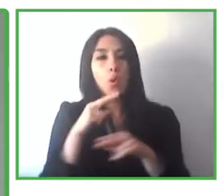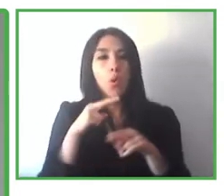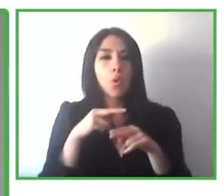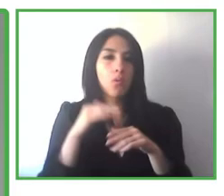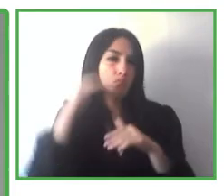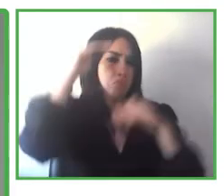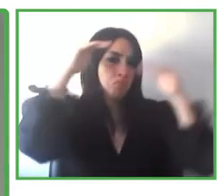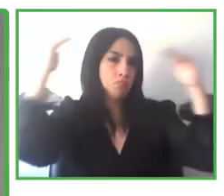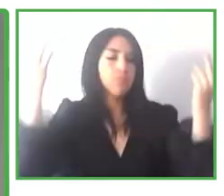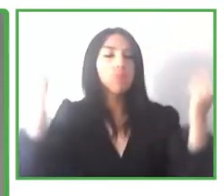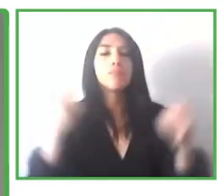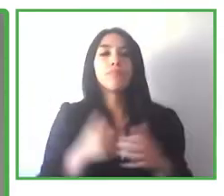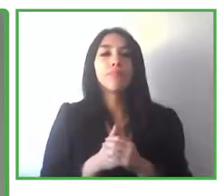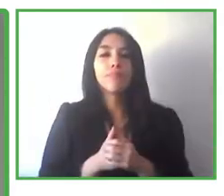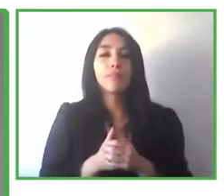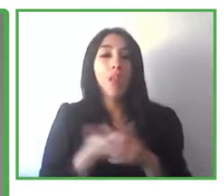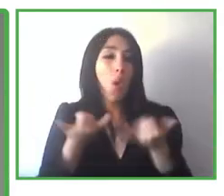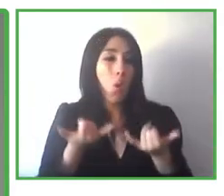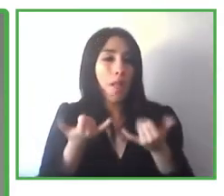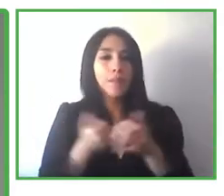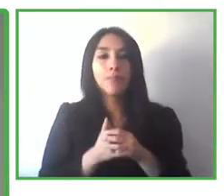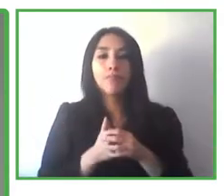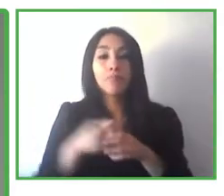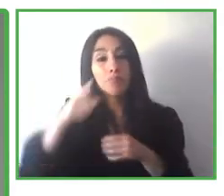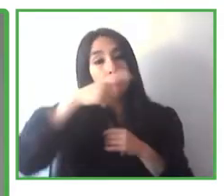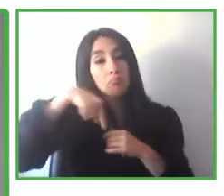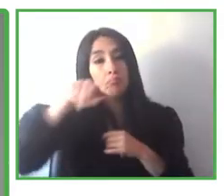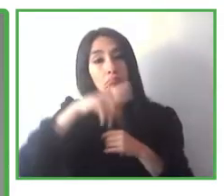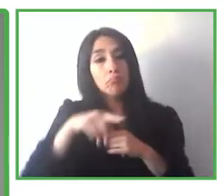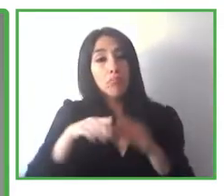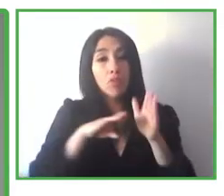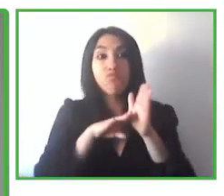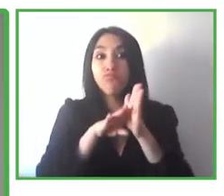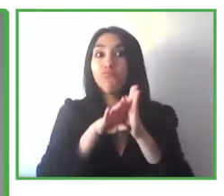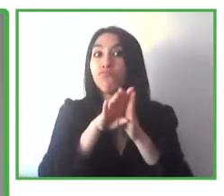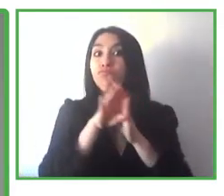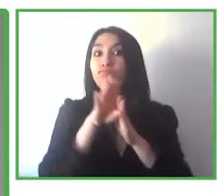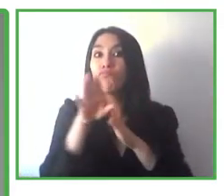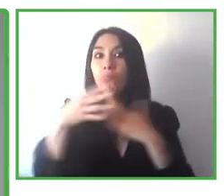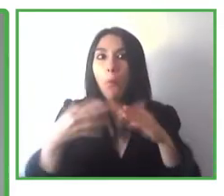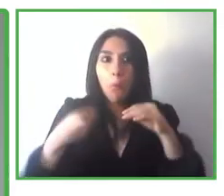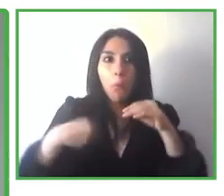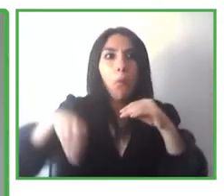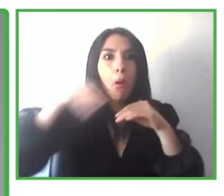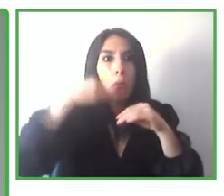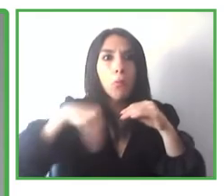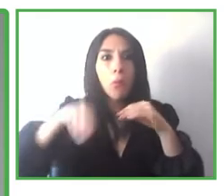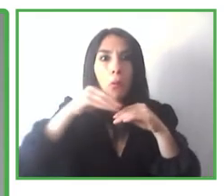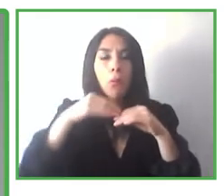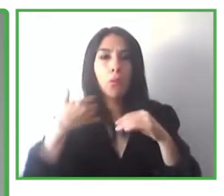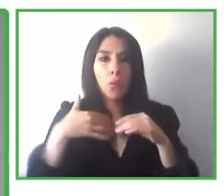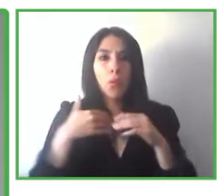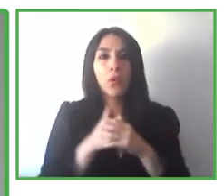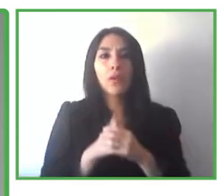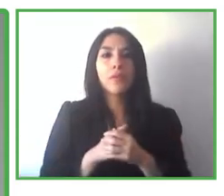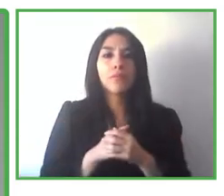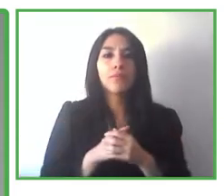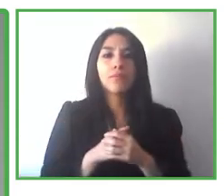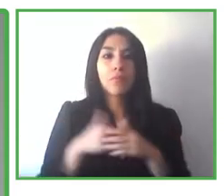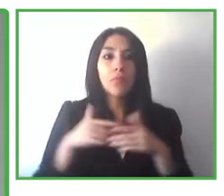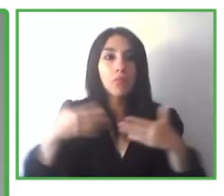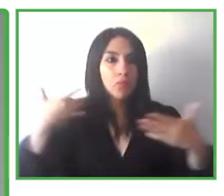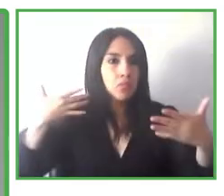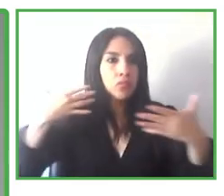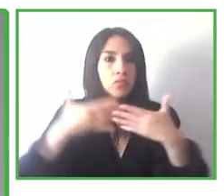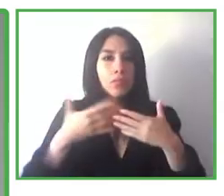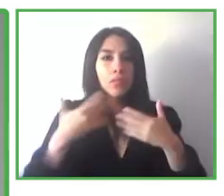we are going to be more and more in time, of course, with the aging of the population.